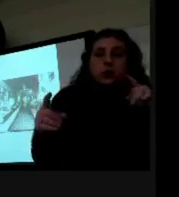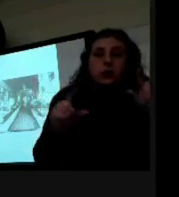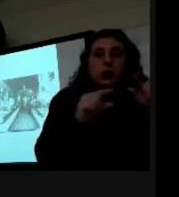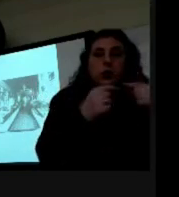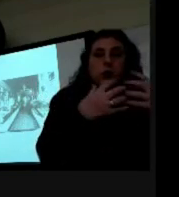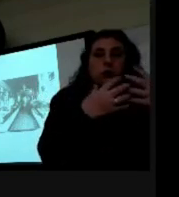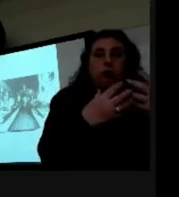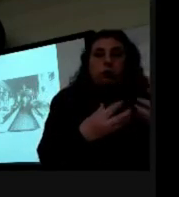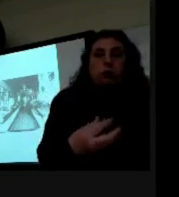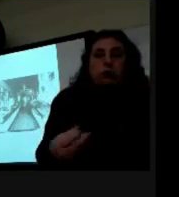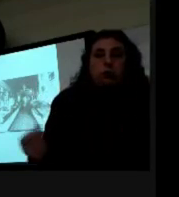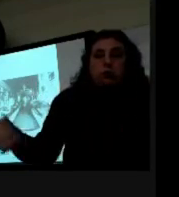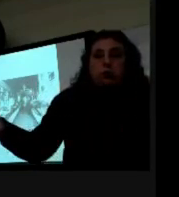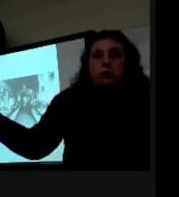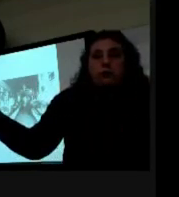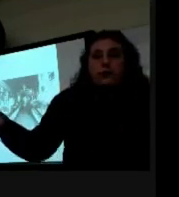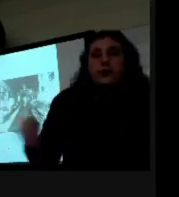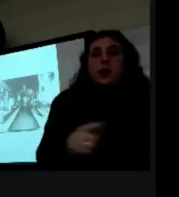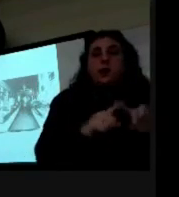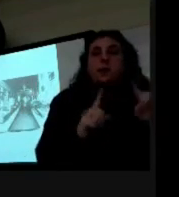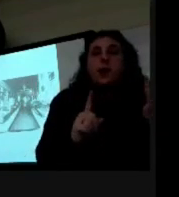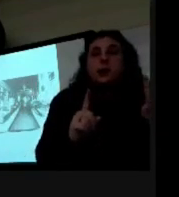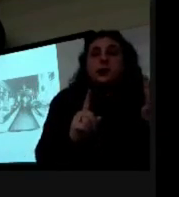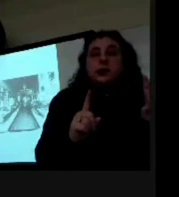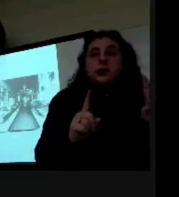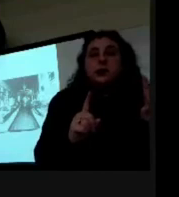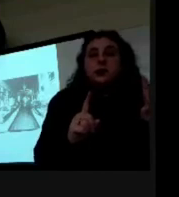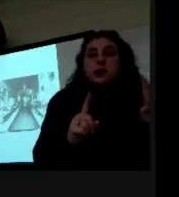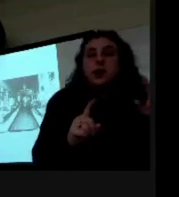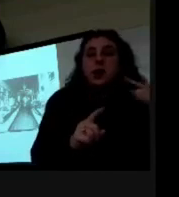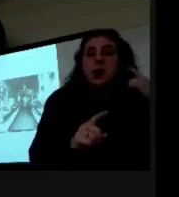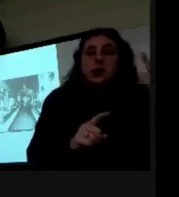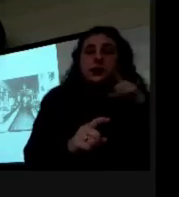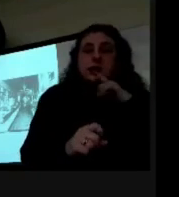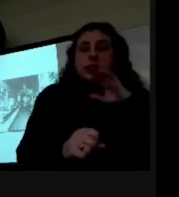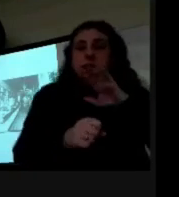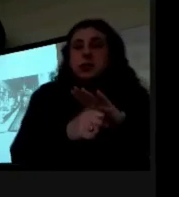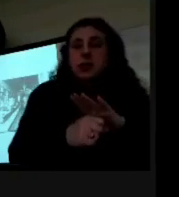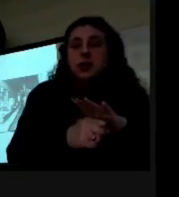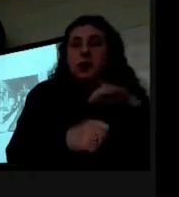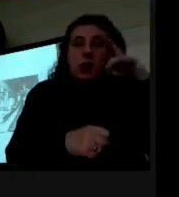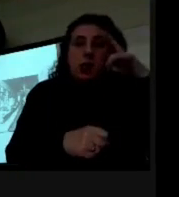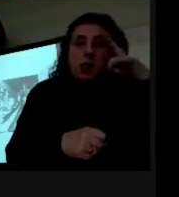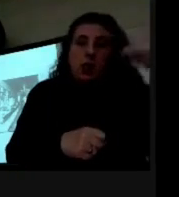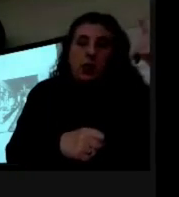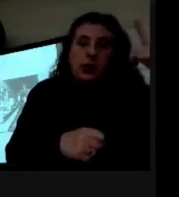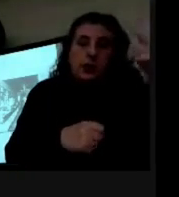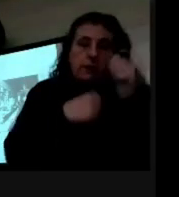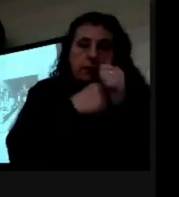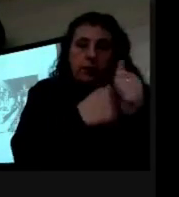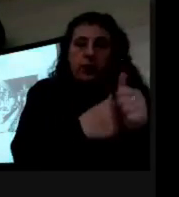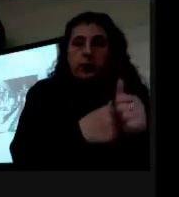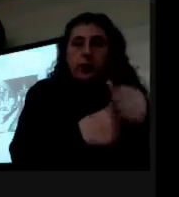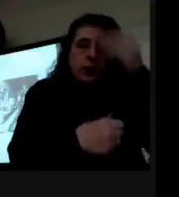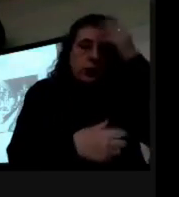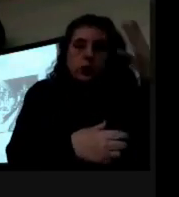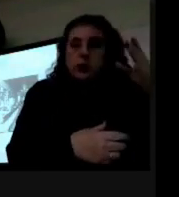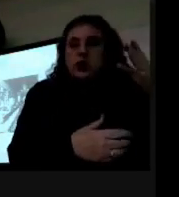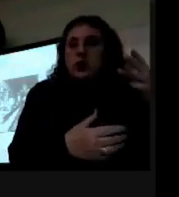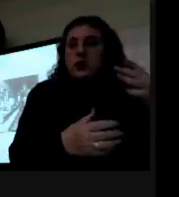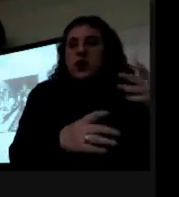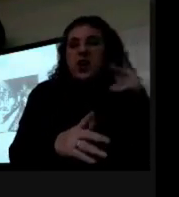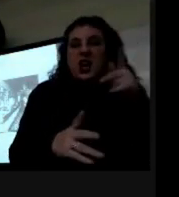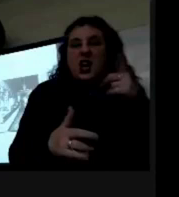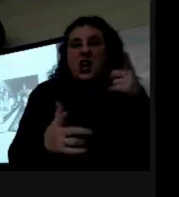um but he remains a dedicated lincoln man when news of the assassination arrives